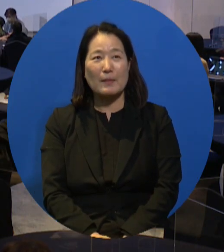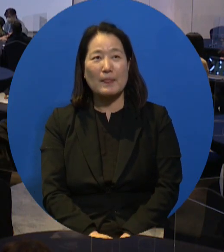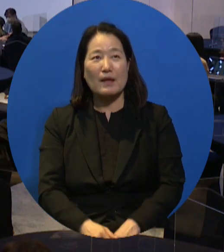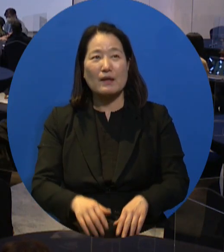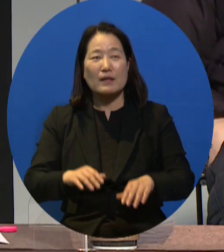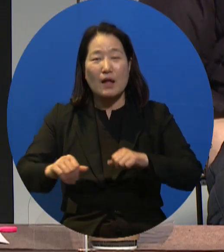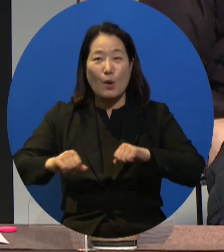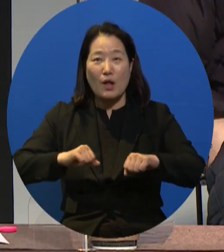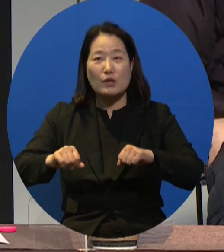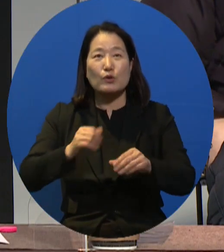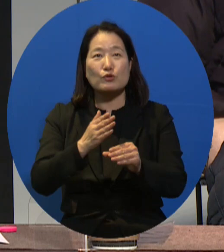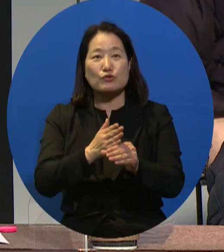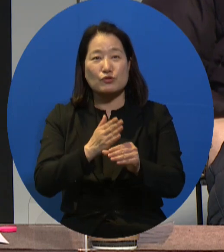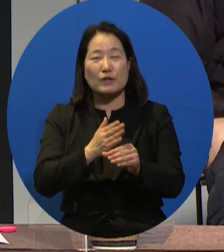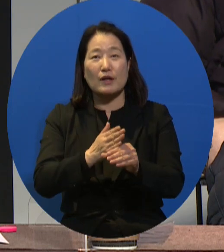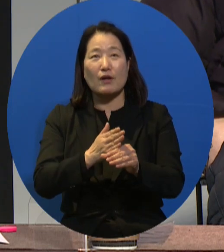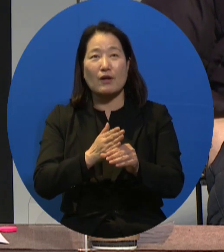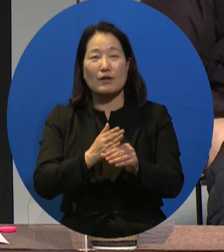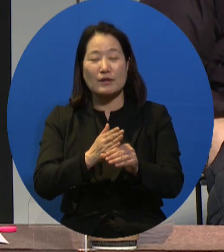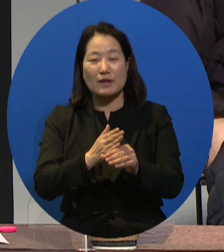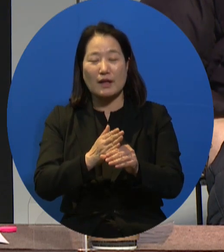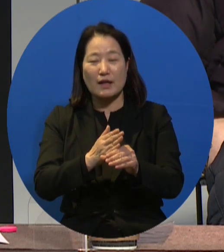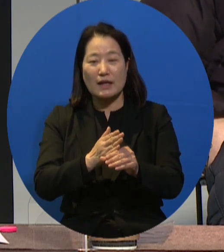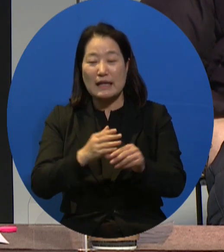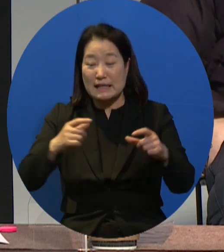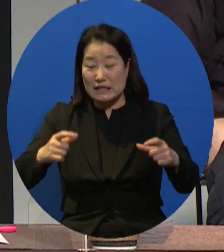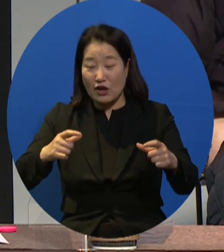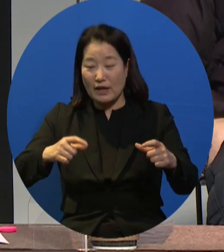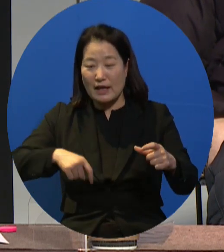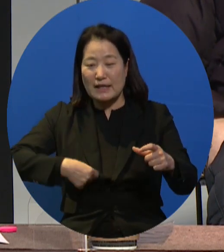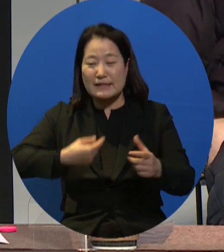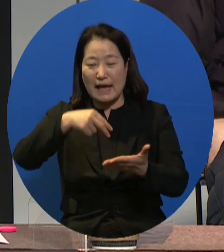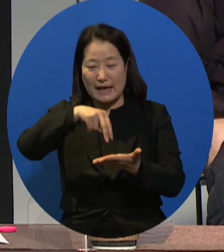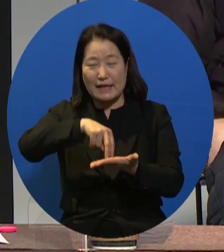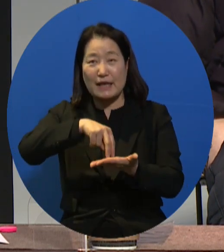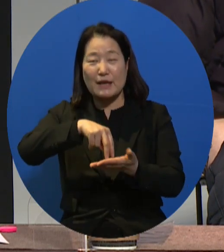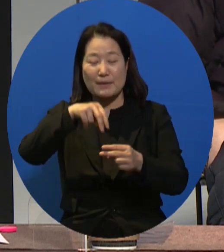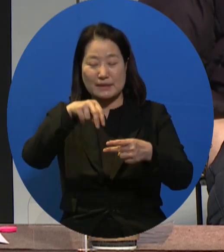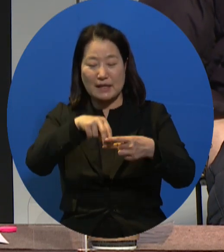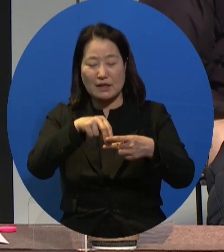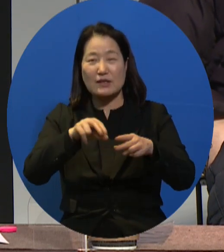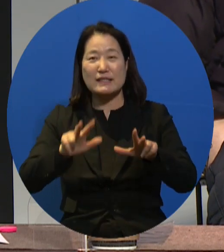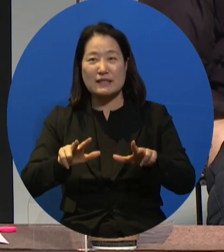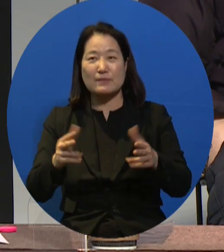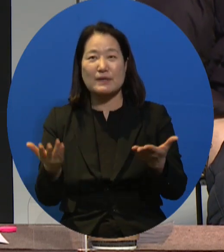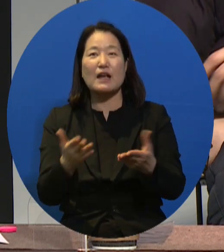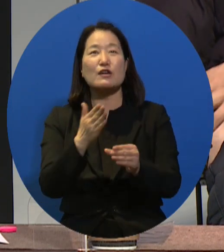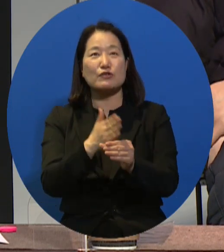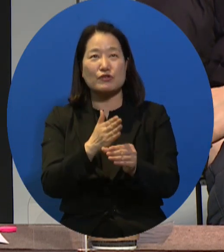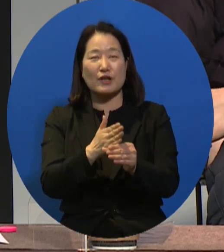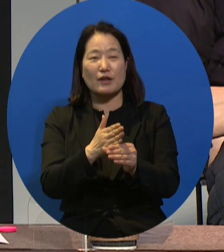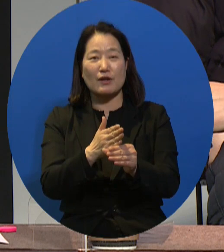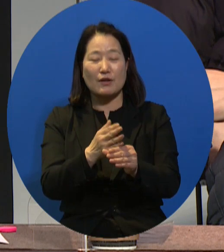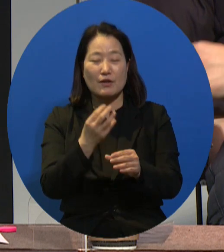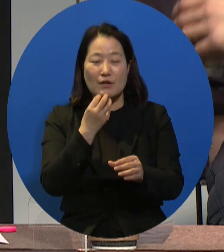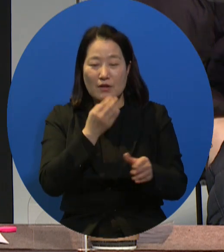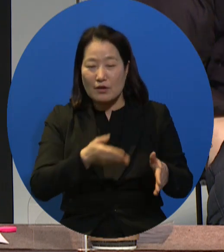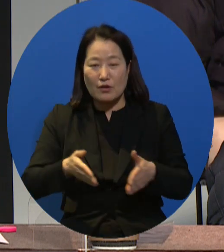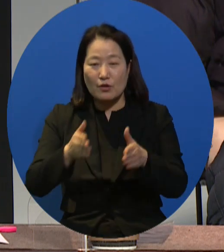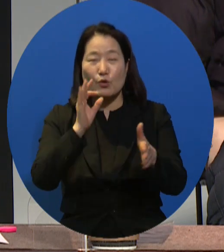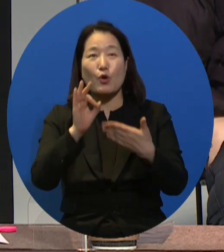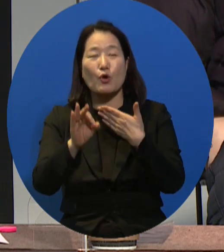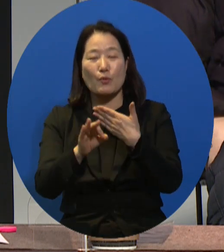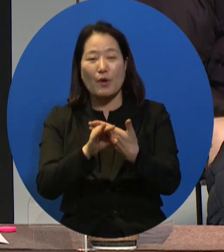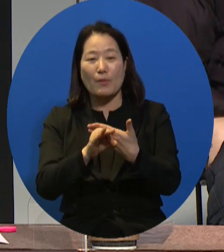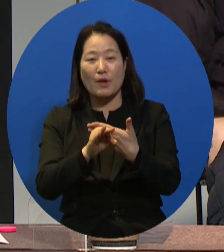I am serving at this community center, but I'm also involved in